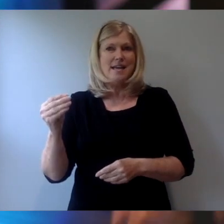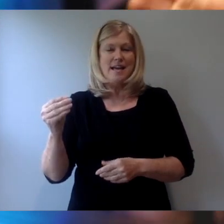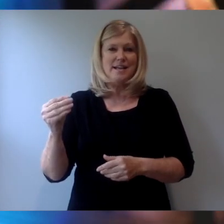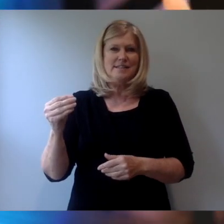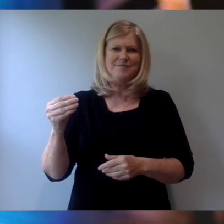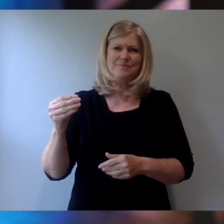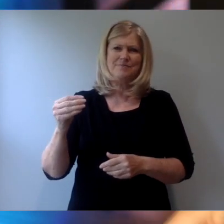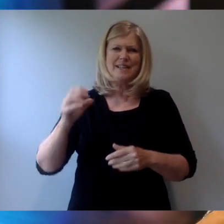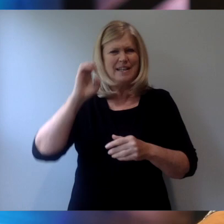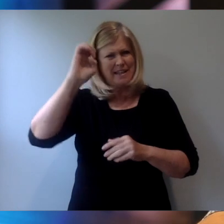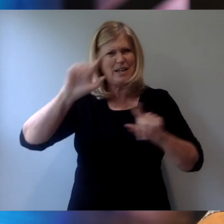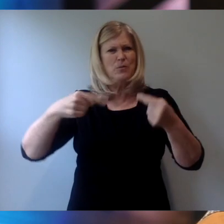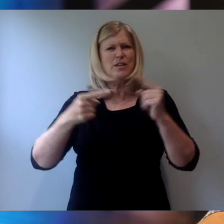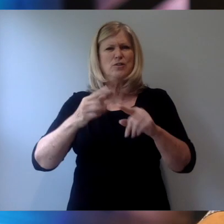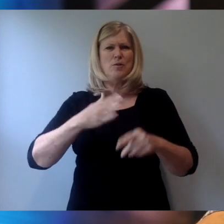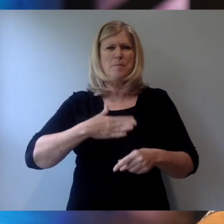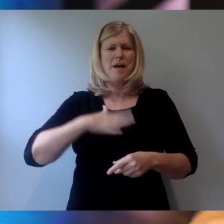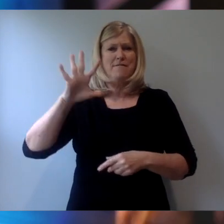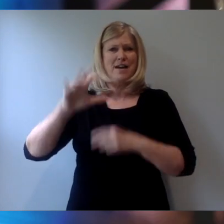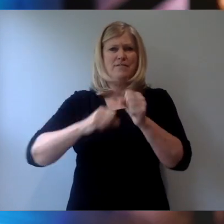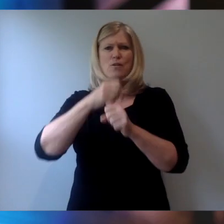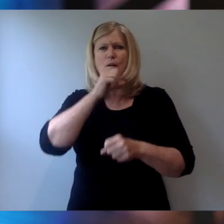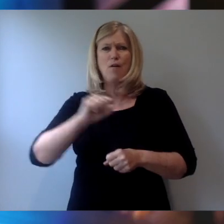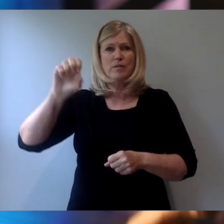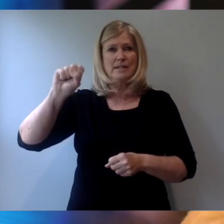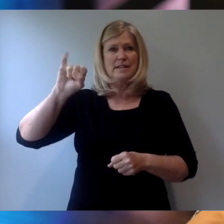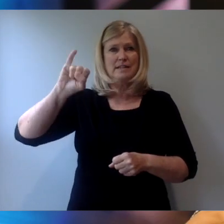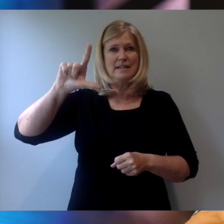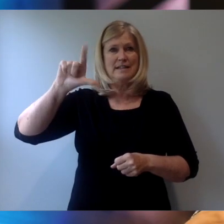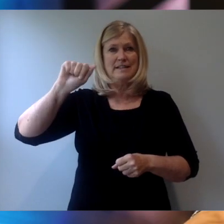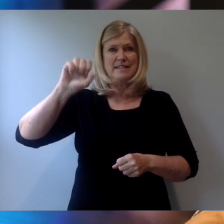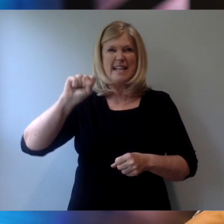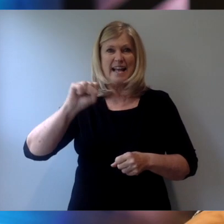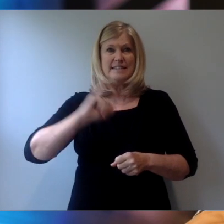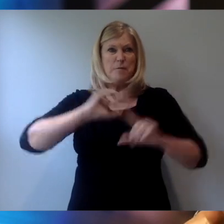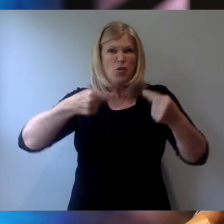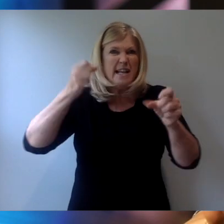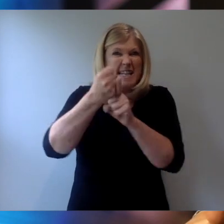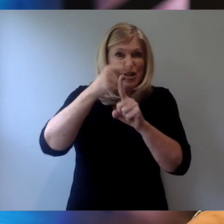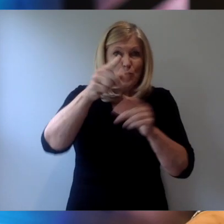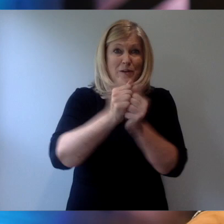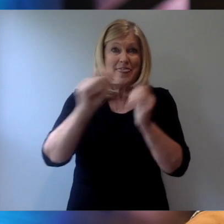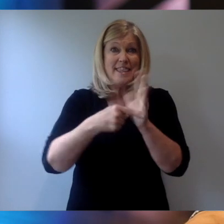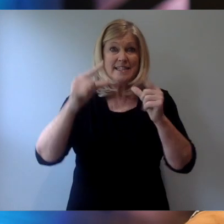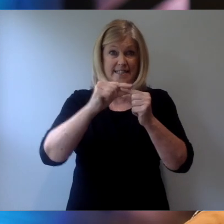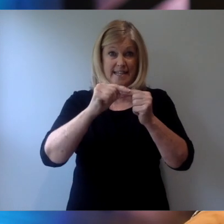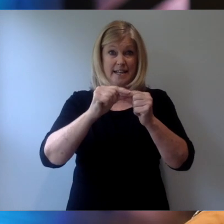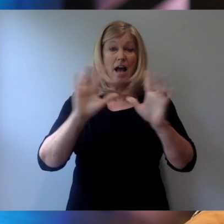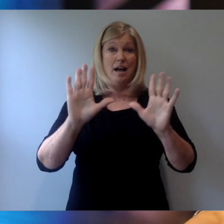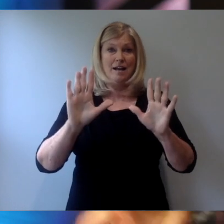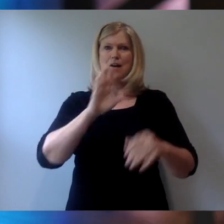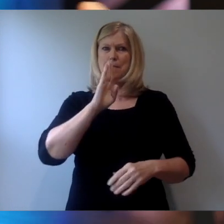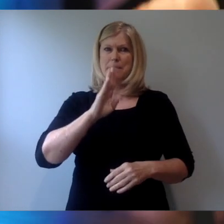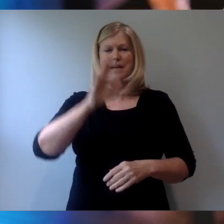And he went up to my five-year-old and he said, Silas, I'm going to hit you with this stick. Well, being, you know, the father of the